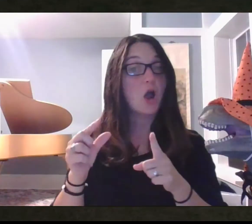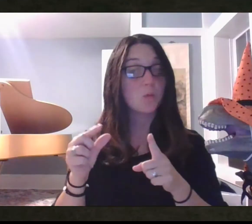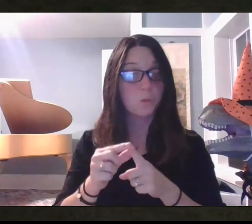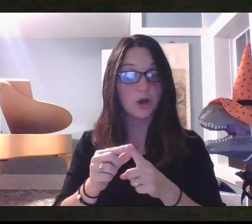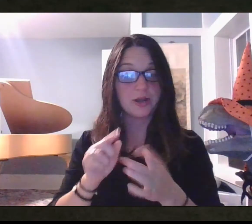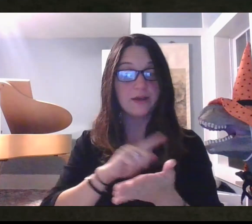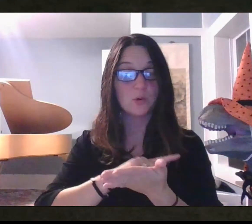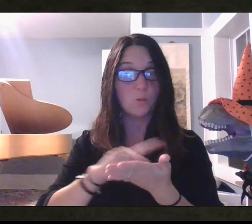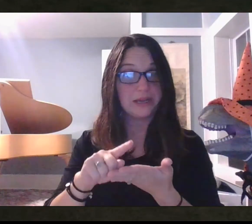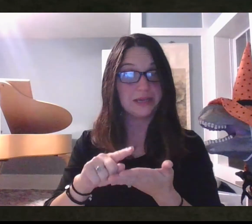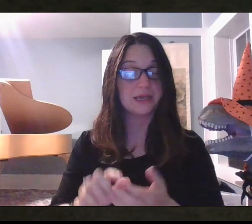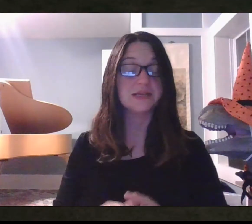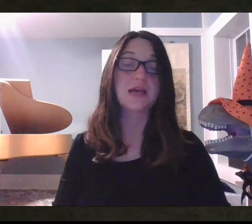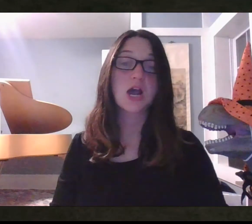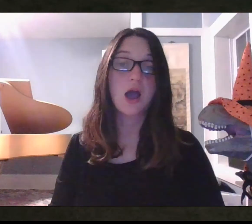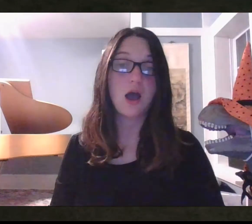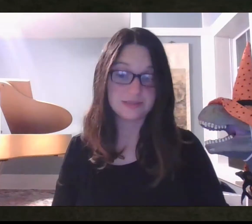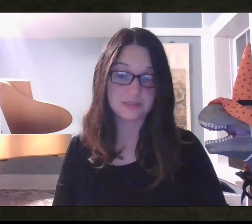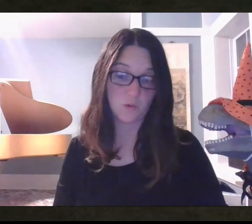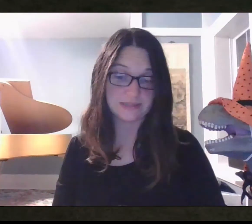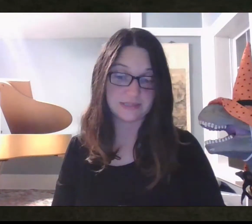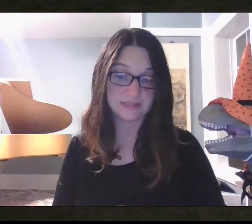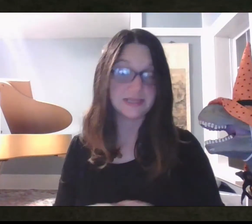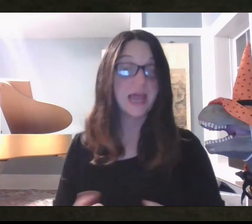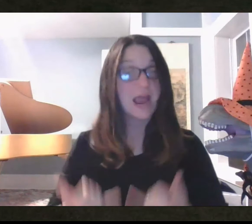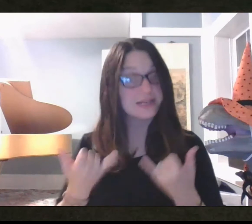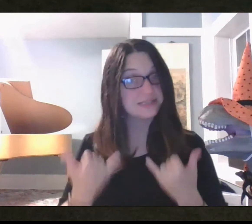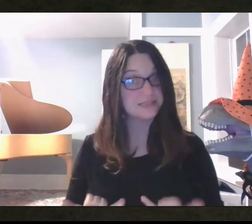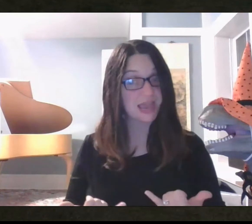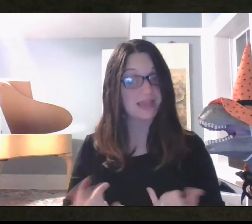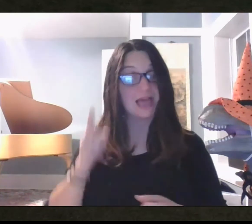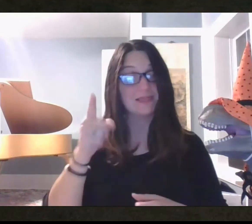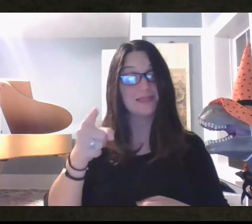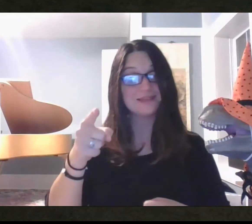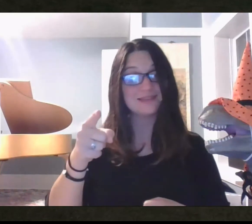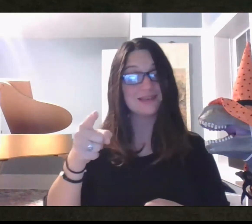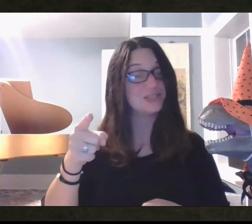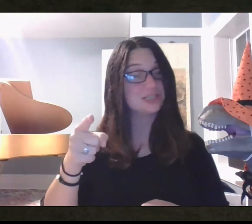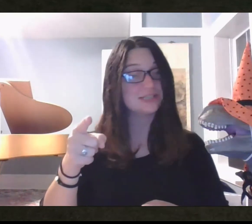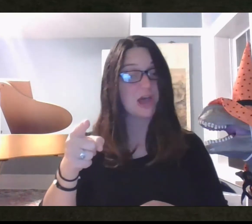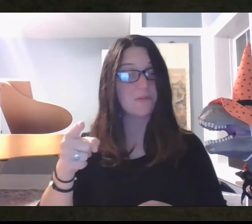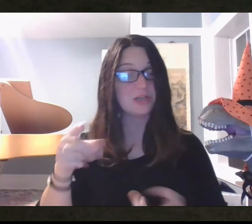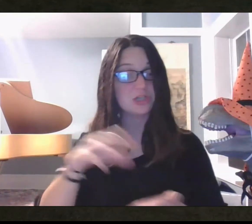Our word of the week is consequences. And today, let's see just how much